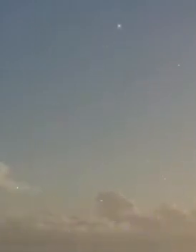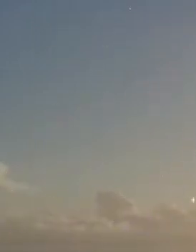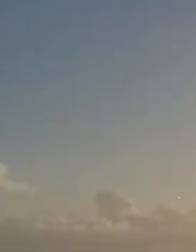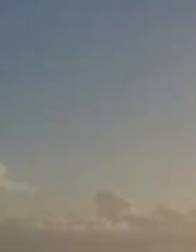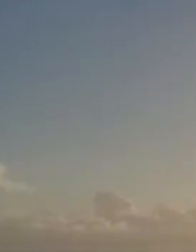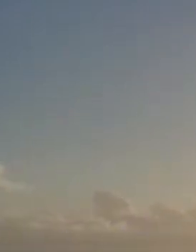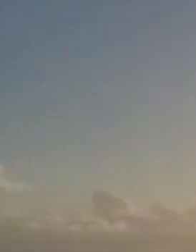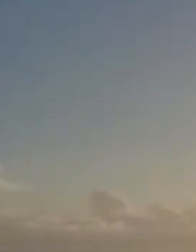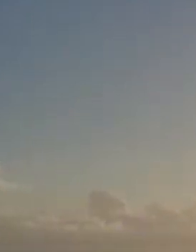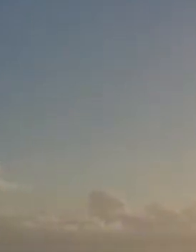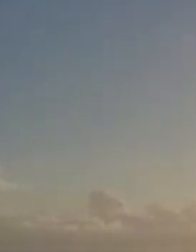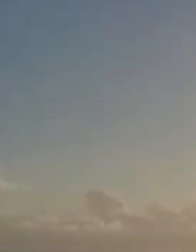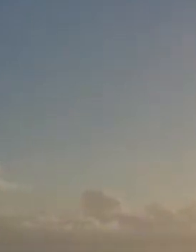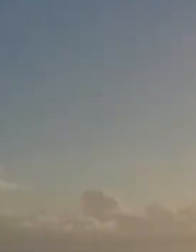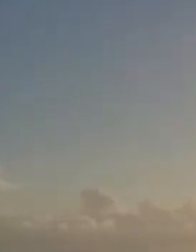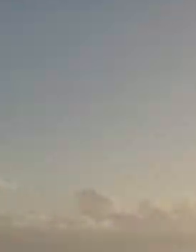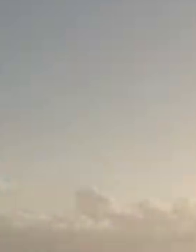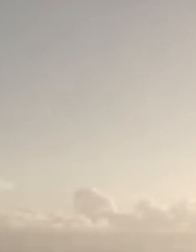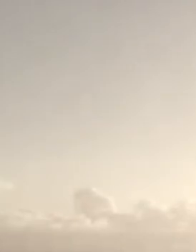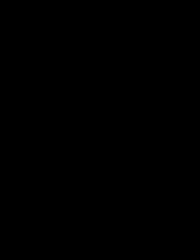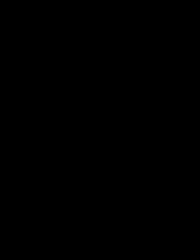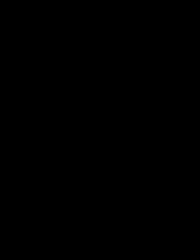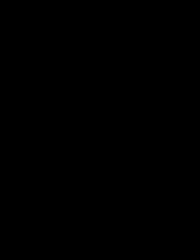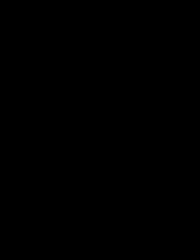Thank you. Thank you.